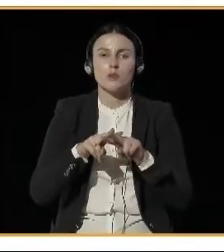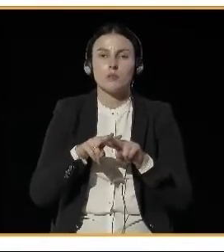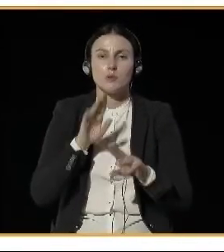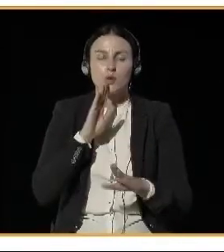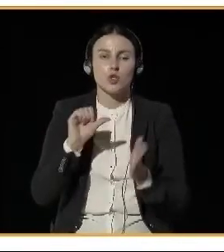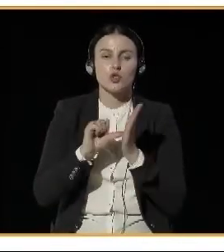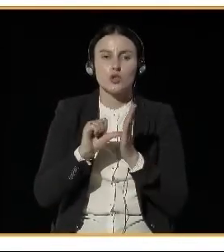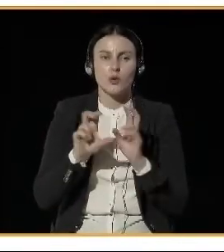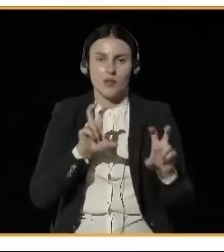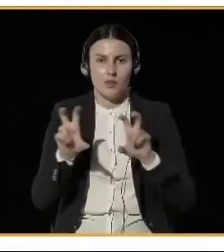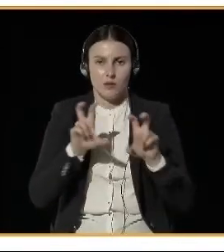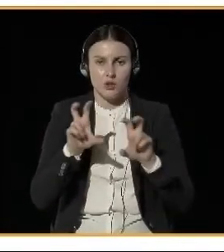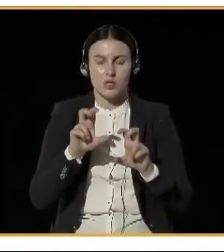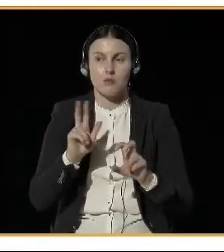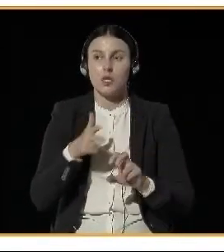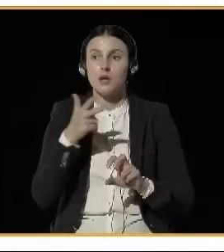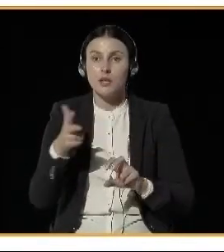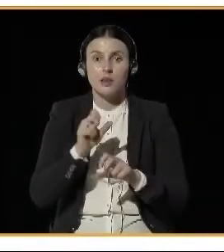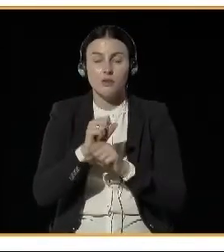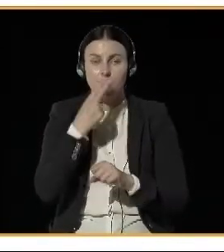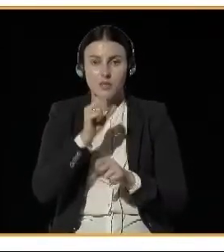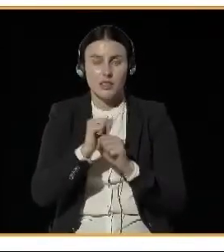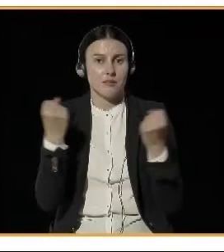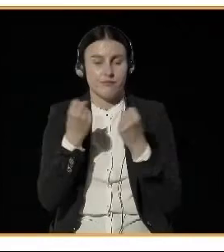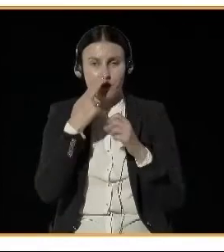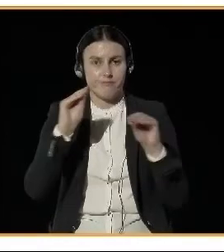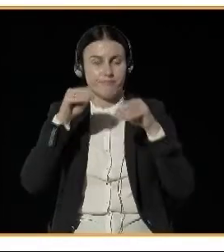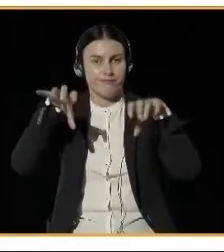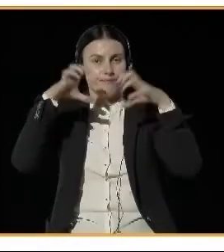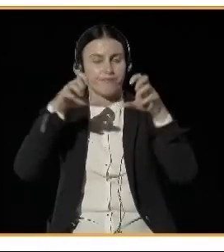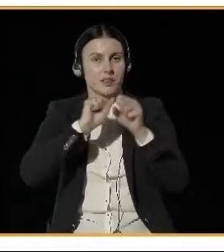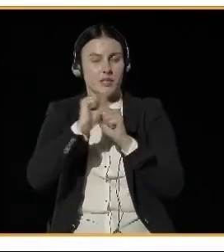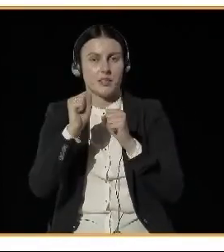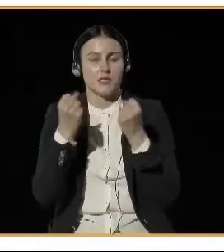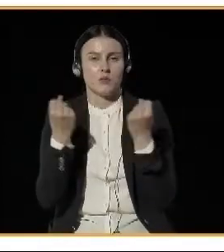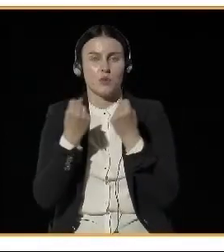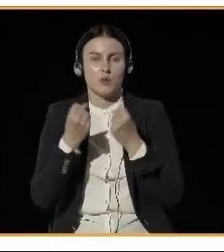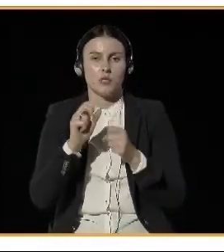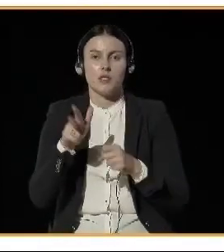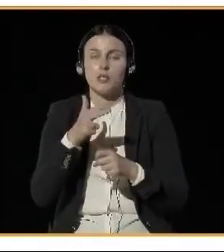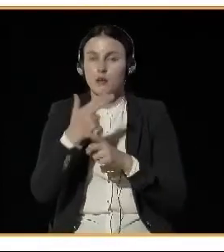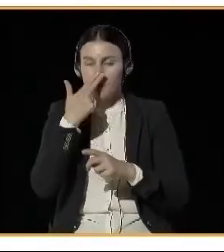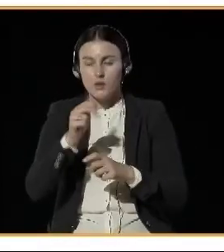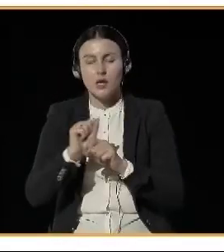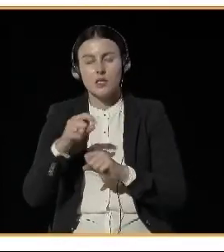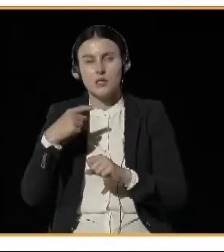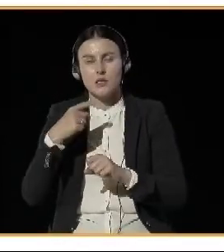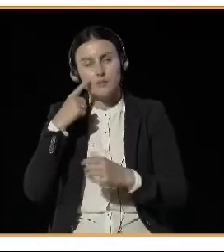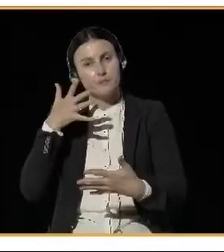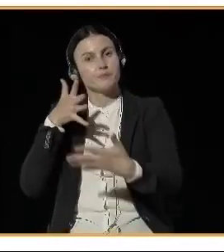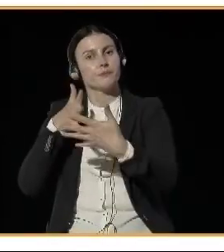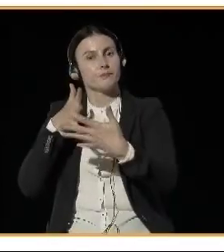And these forecasts are also visible to the public.